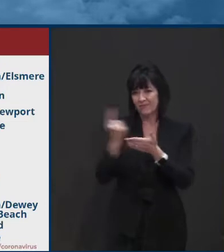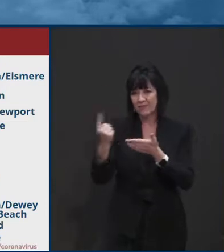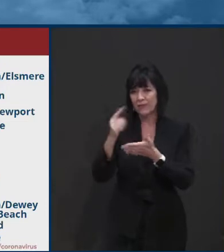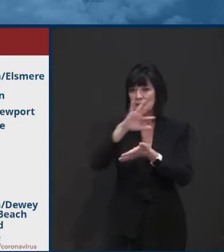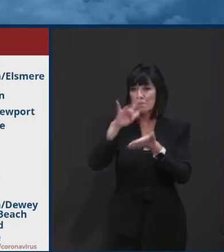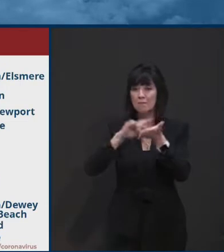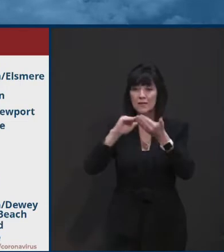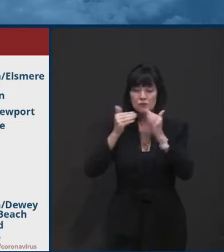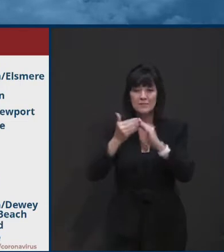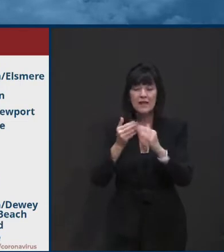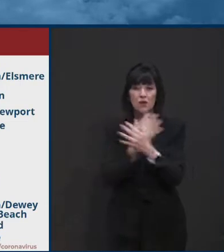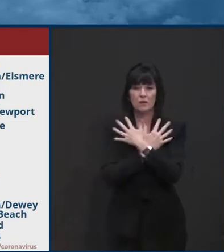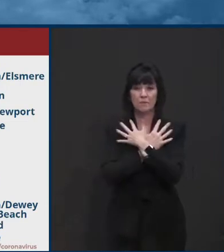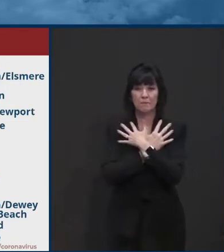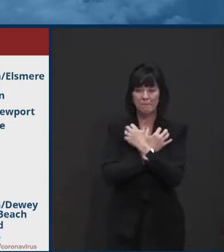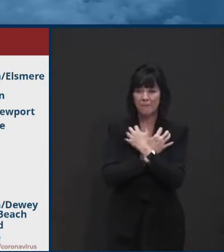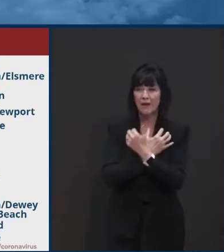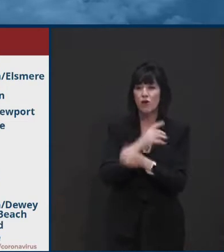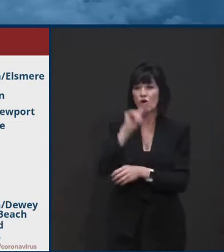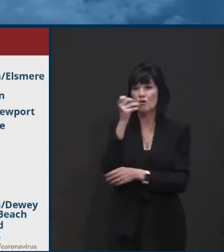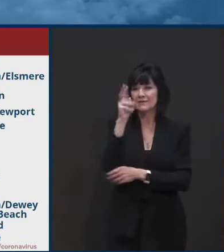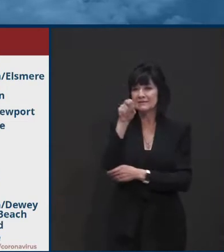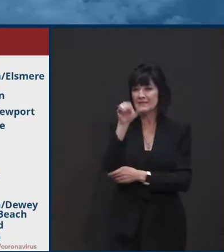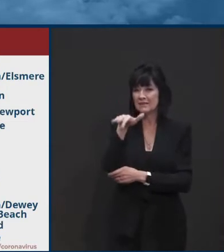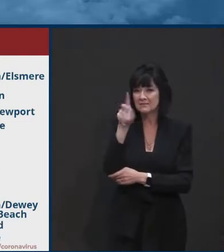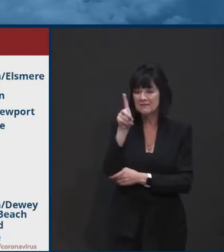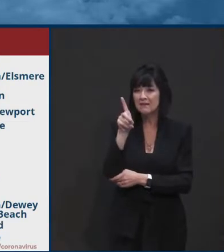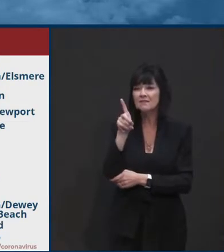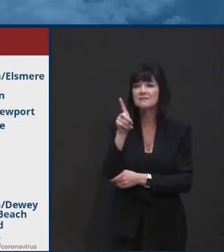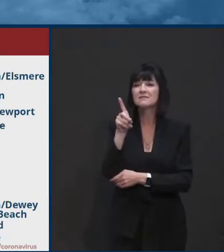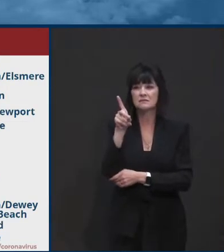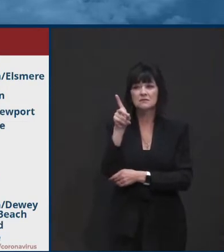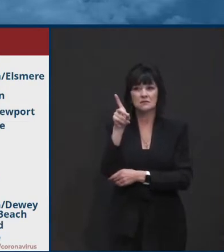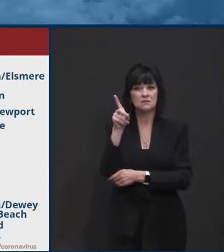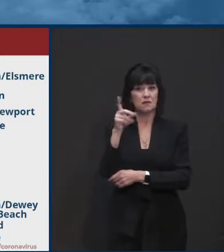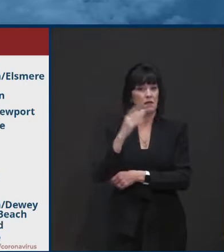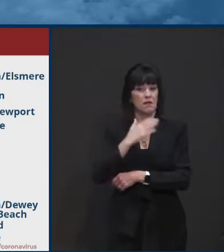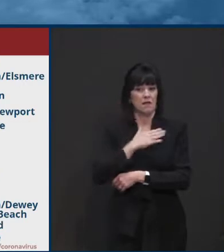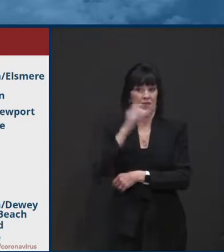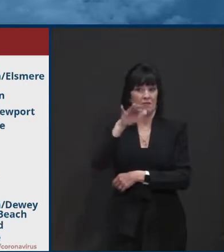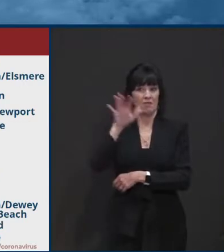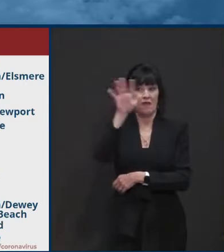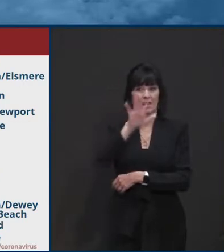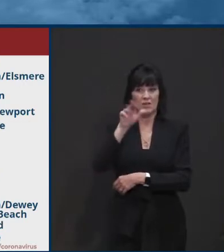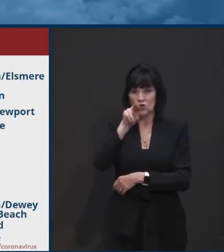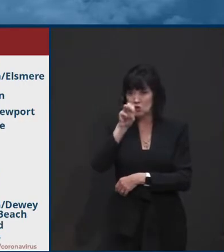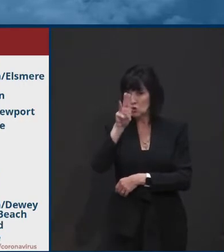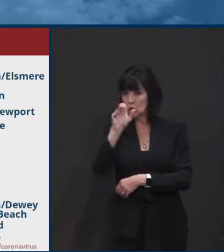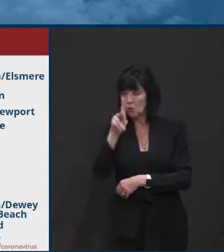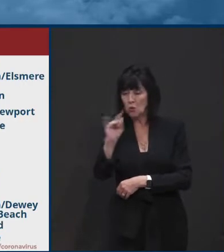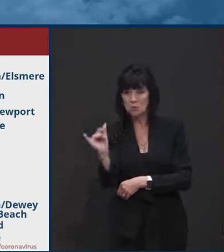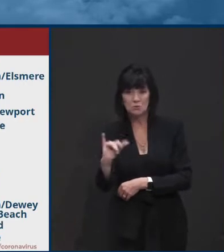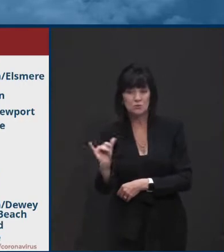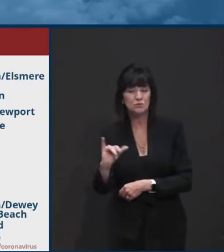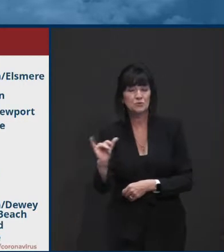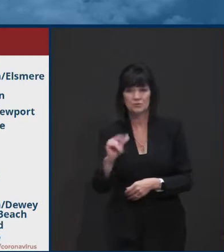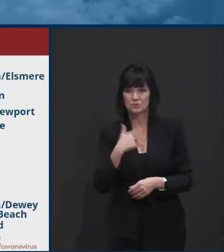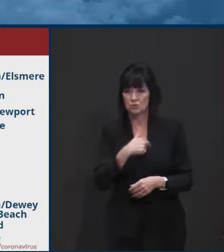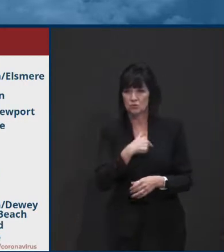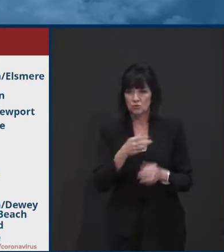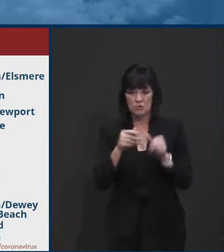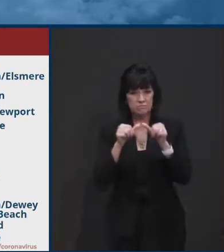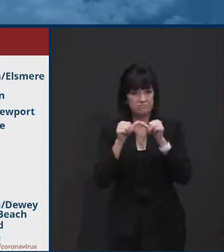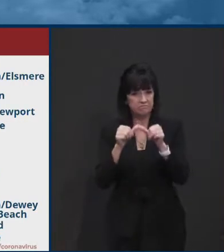Townsend area, um, are some of our areas of highest concern, Newark as well. So we've continued to see